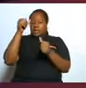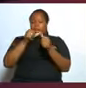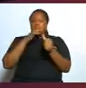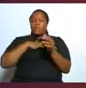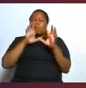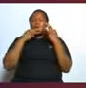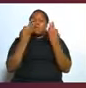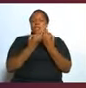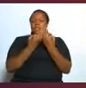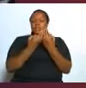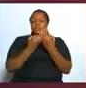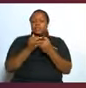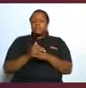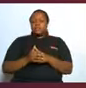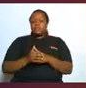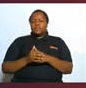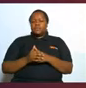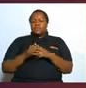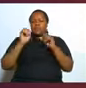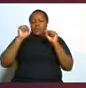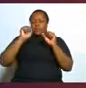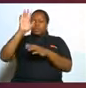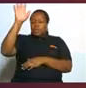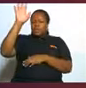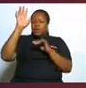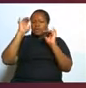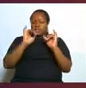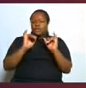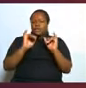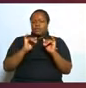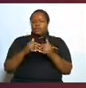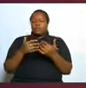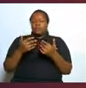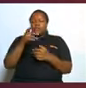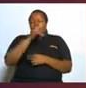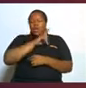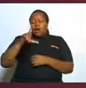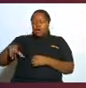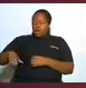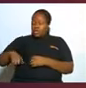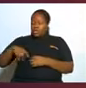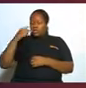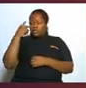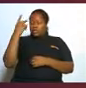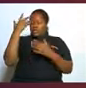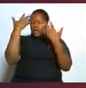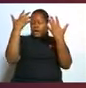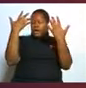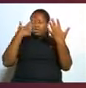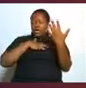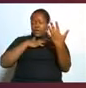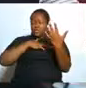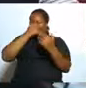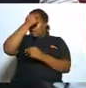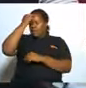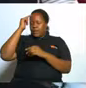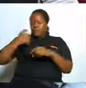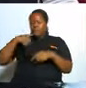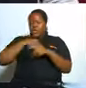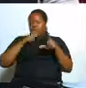you can put your hand down but lord you saw our hands because we're living in a war zone